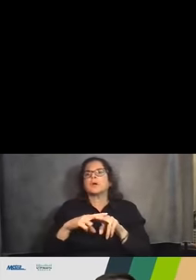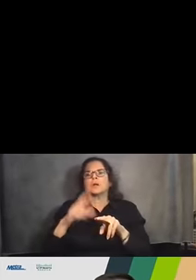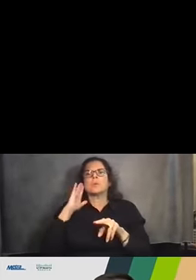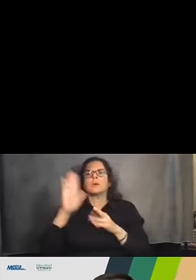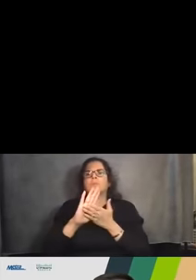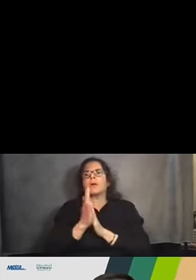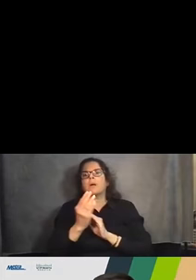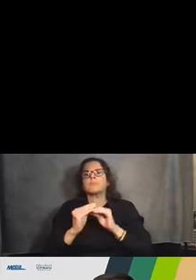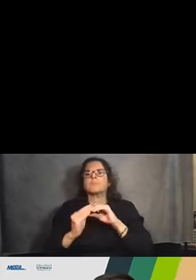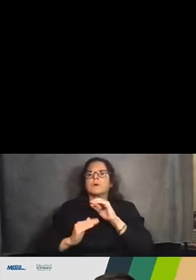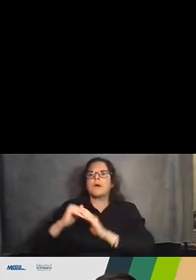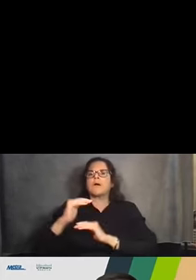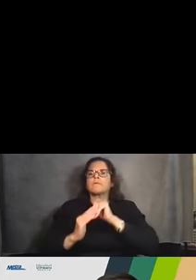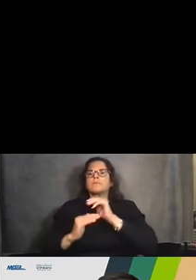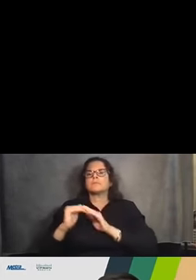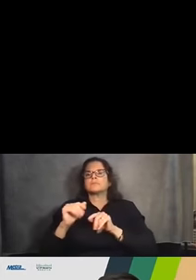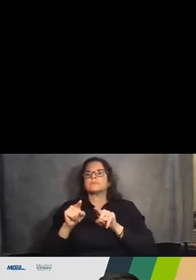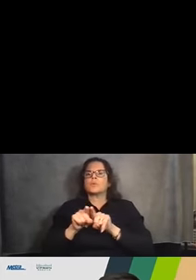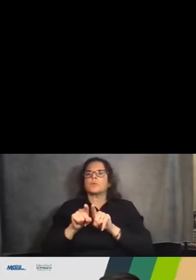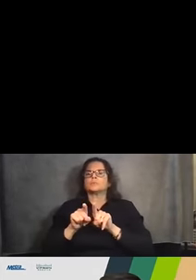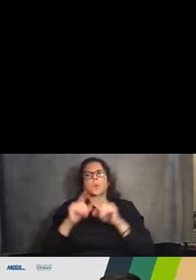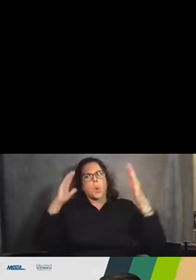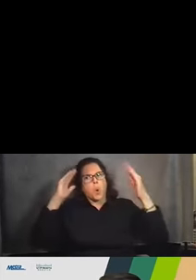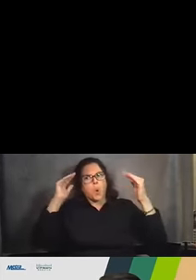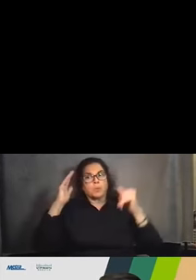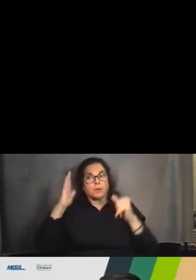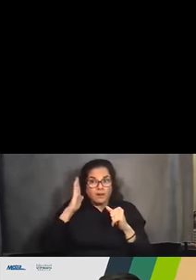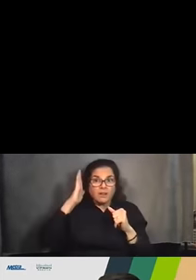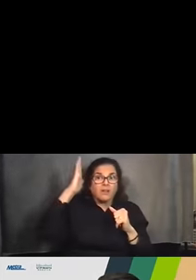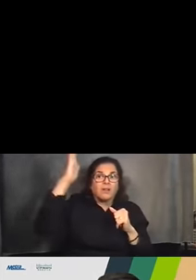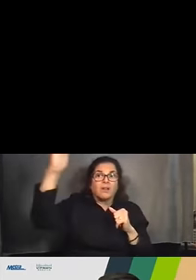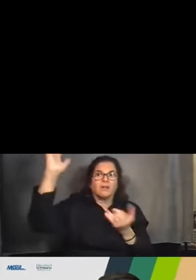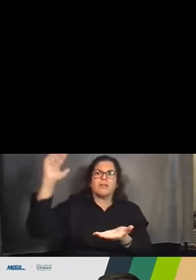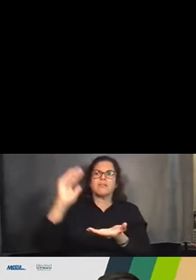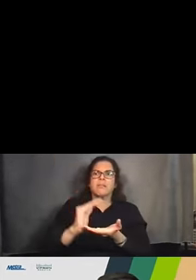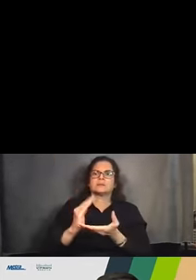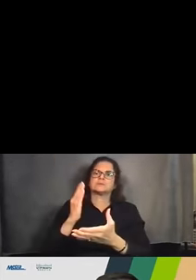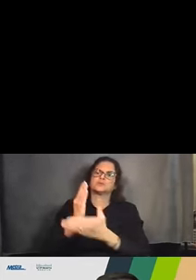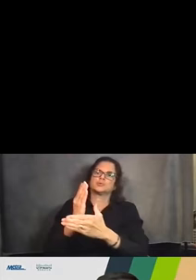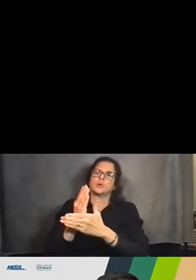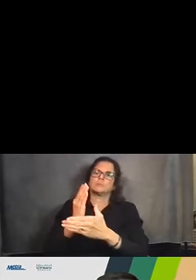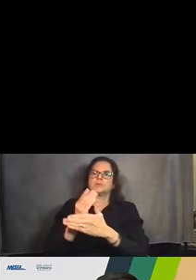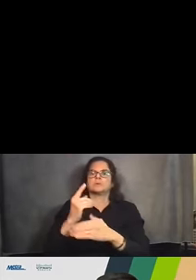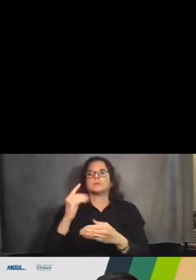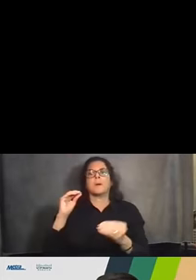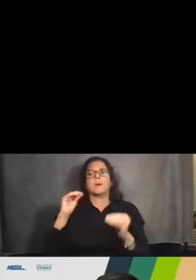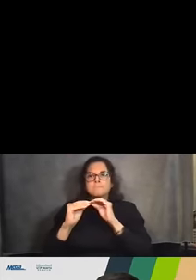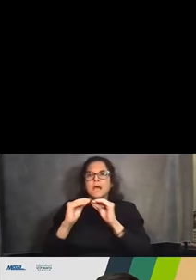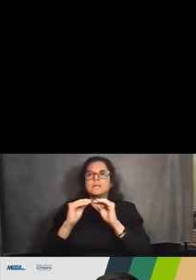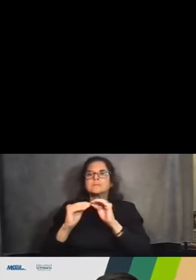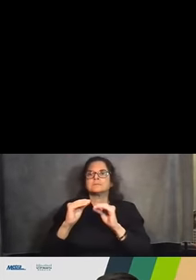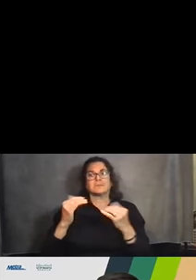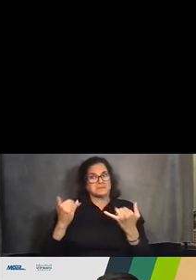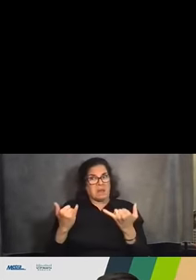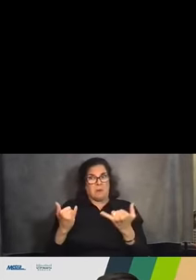reduce the potential for future service and interruptions due to maintenance needs of those 120 year old bridges.